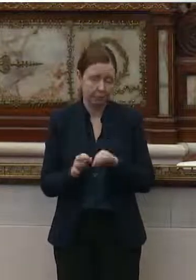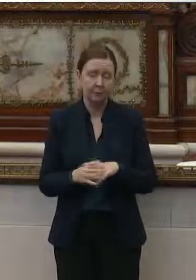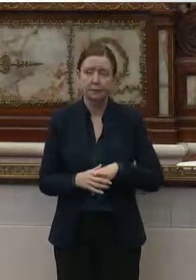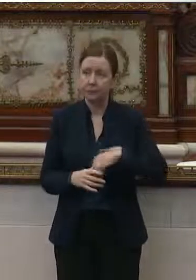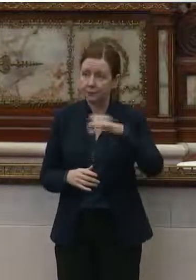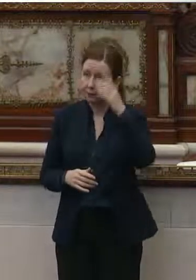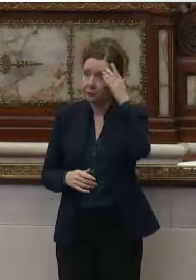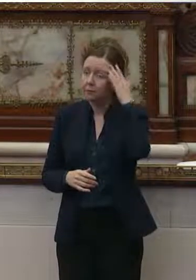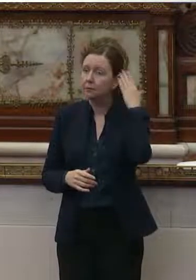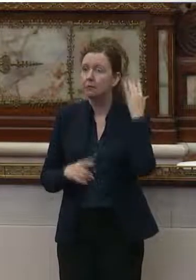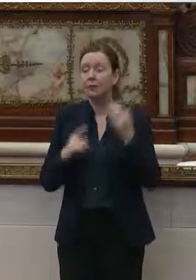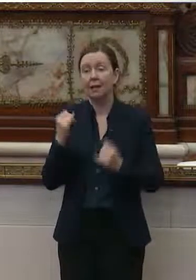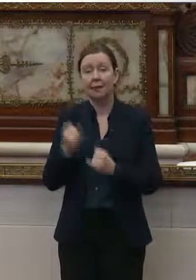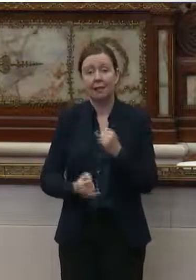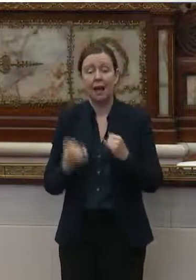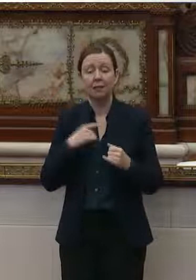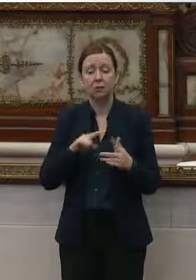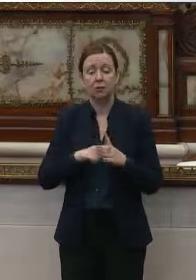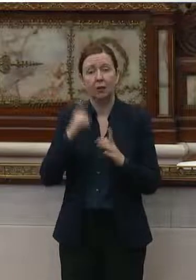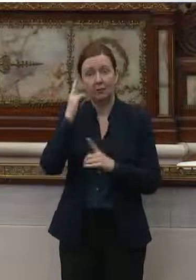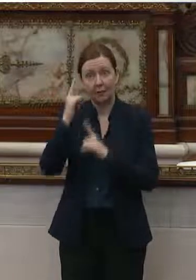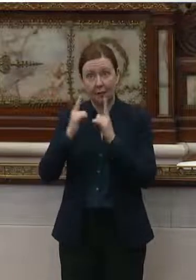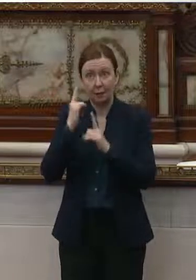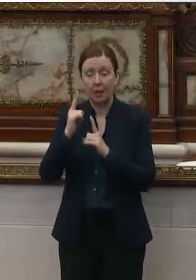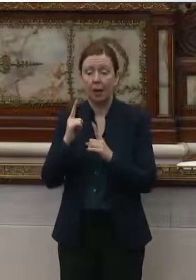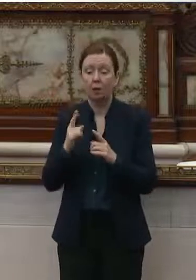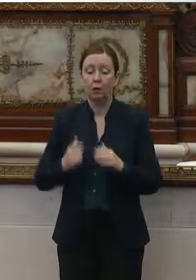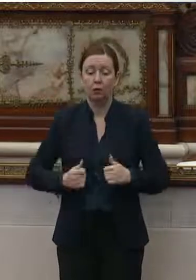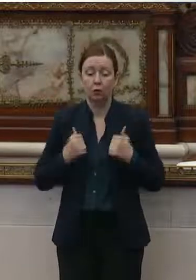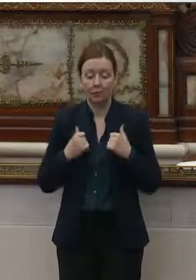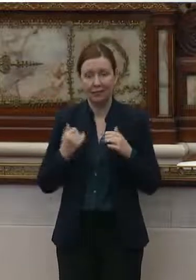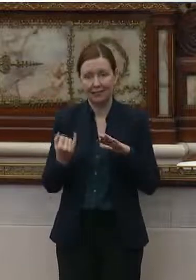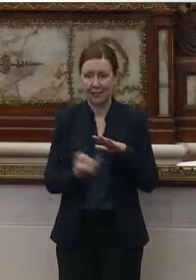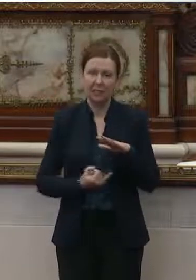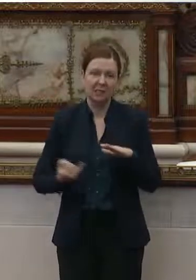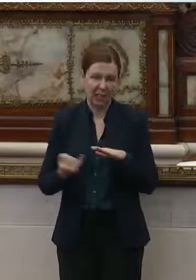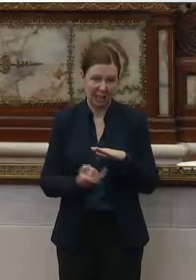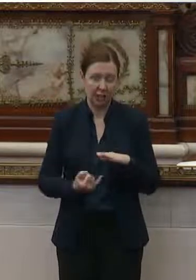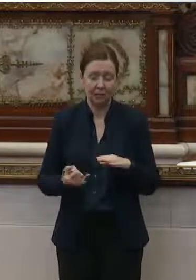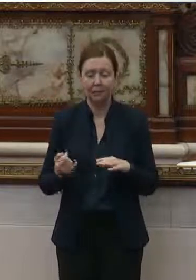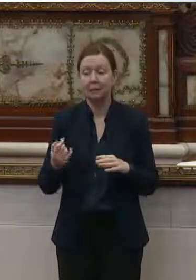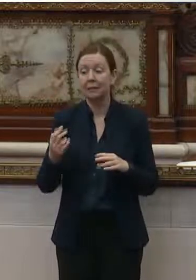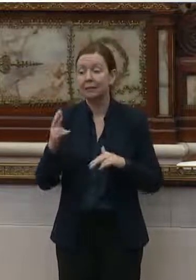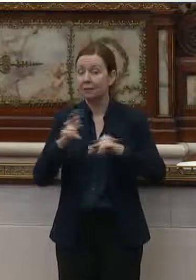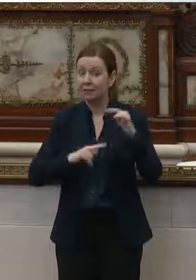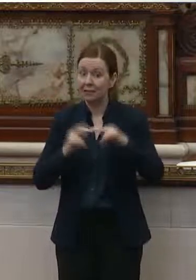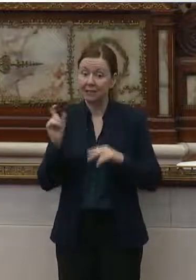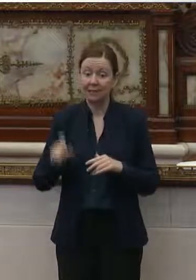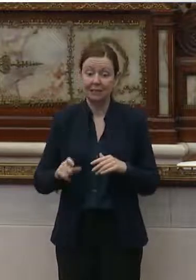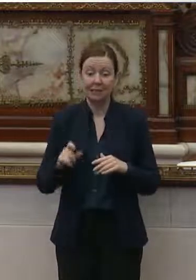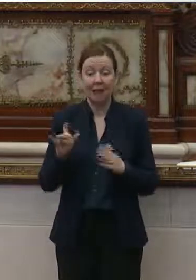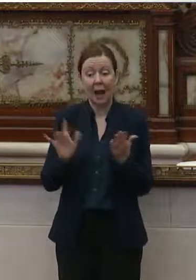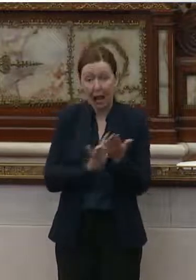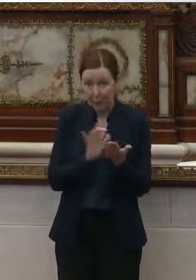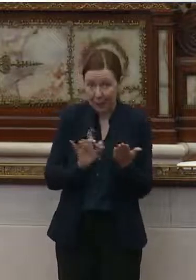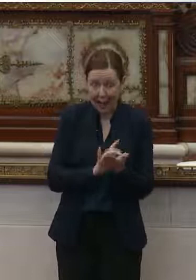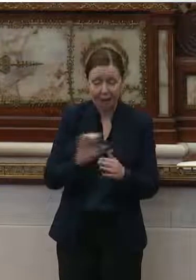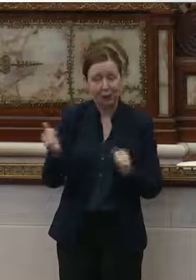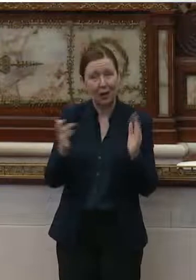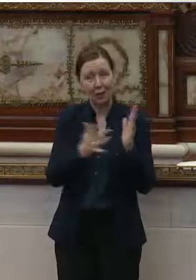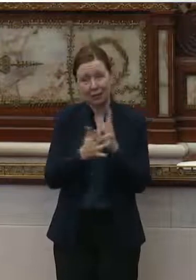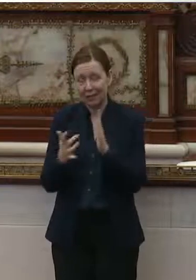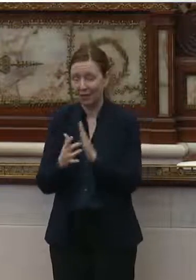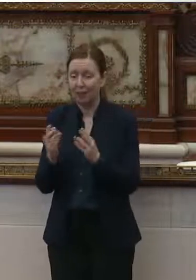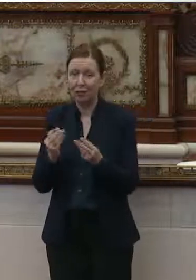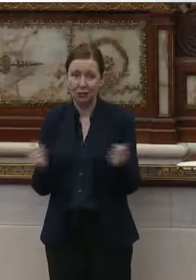And then lastly, we're starting to think about the resident isolation. You know, are there facilities that need iPads or other technology